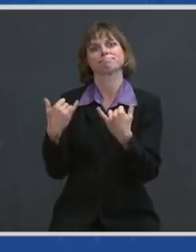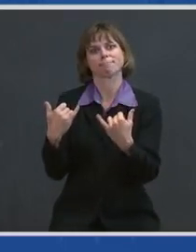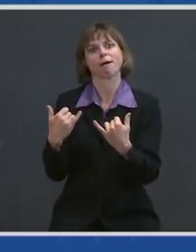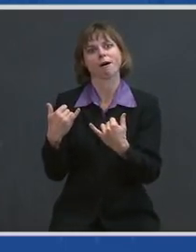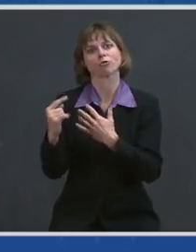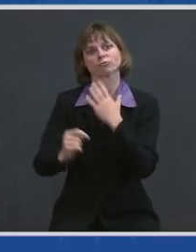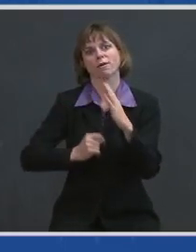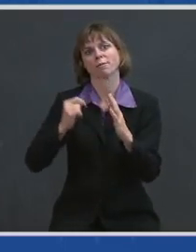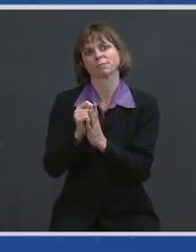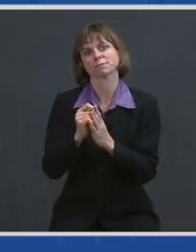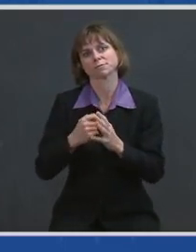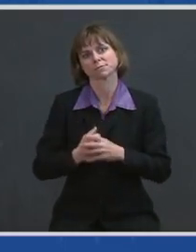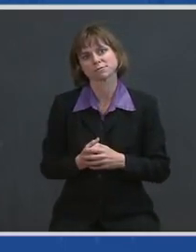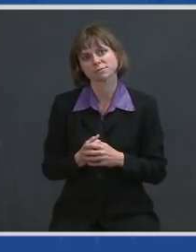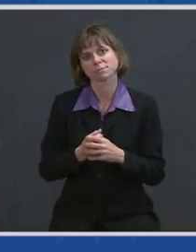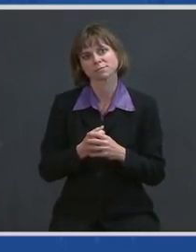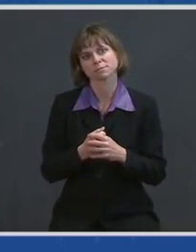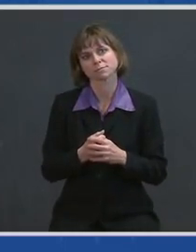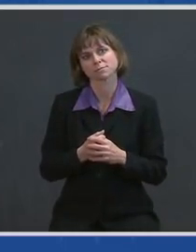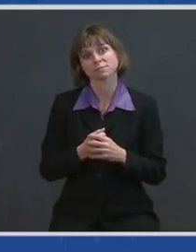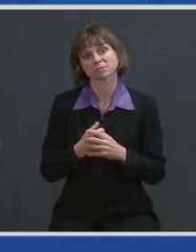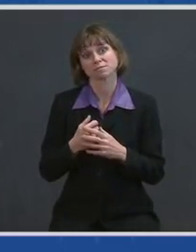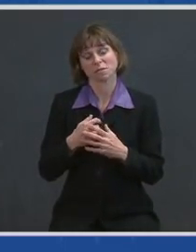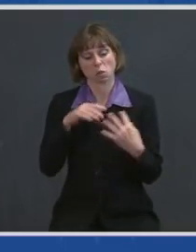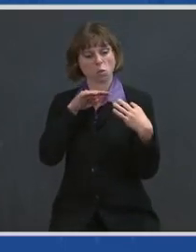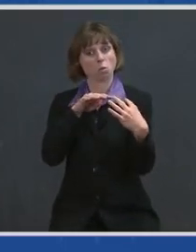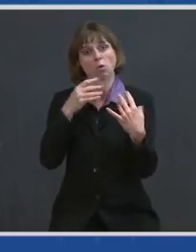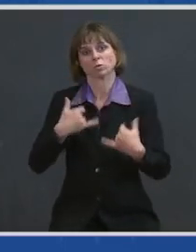wars that we still wage.